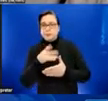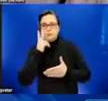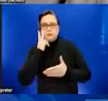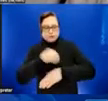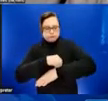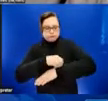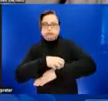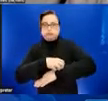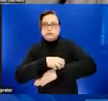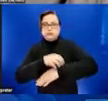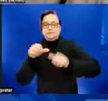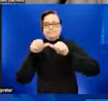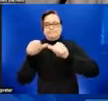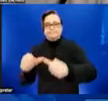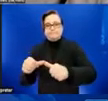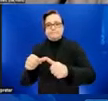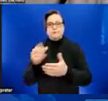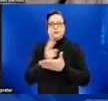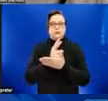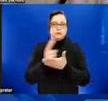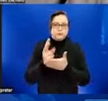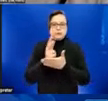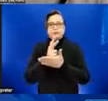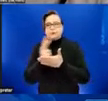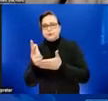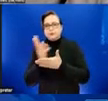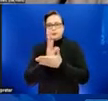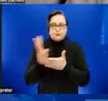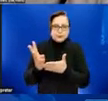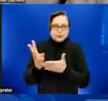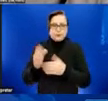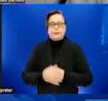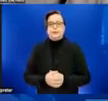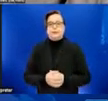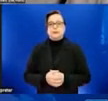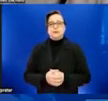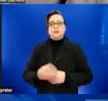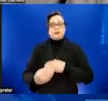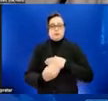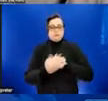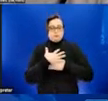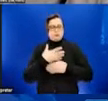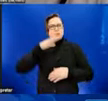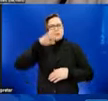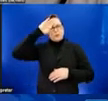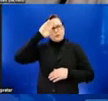If someone does have flu-like symptoms, they usually will develop a rash one to four days later. Next slide, please.